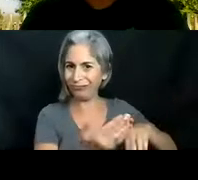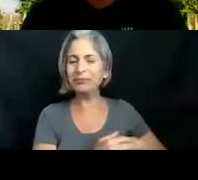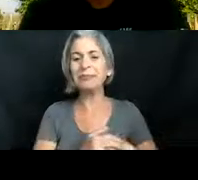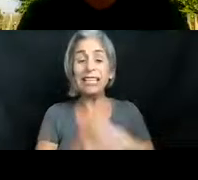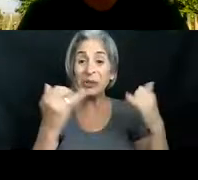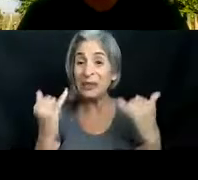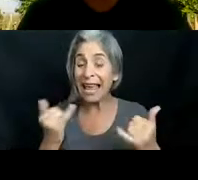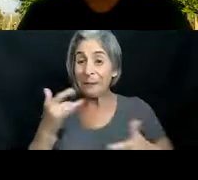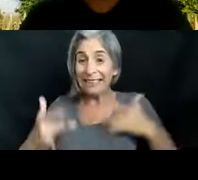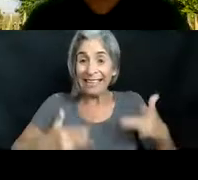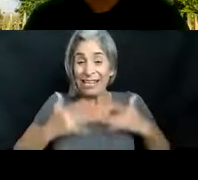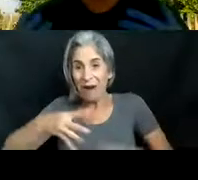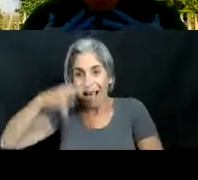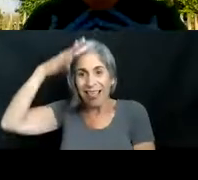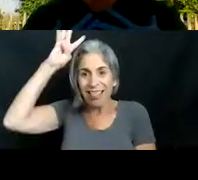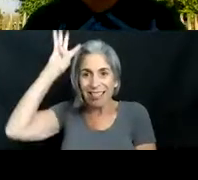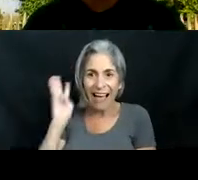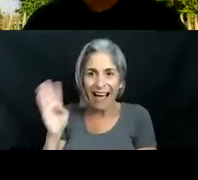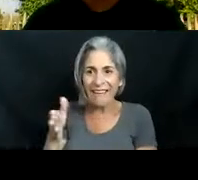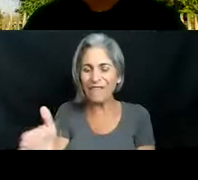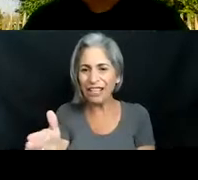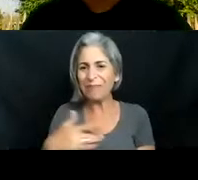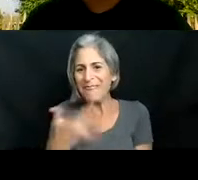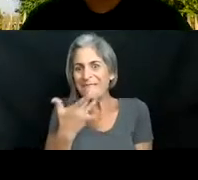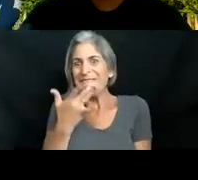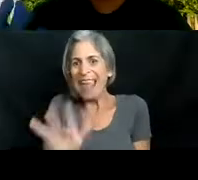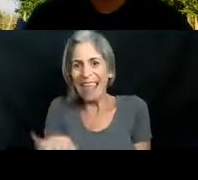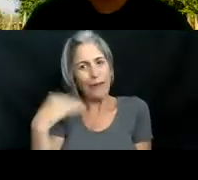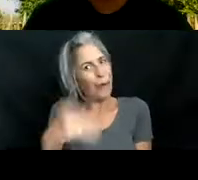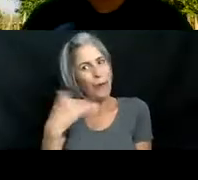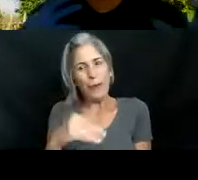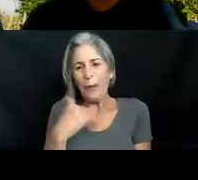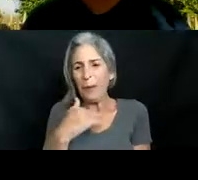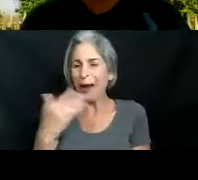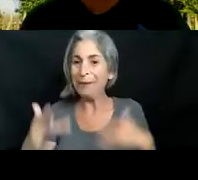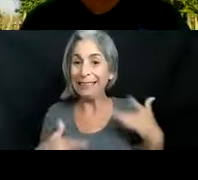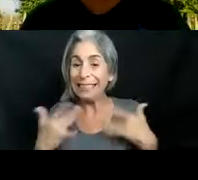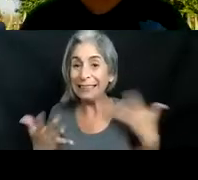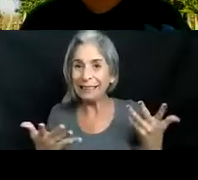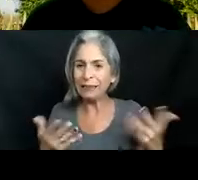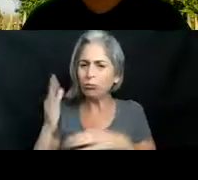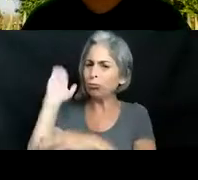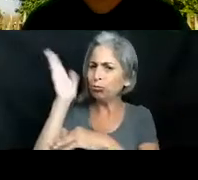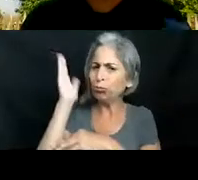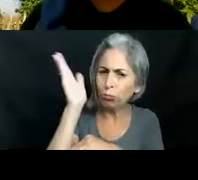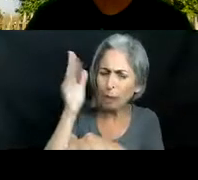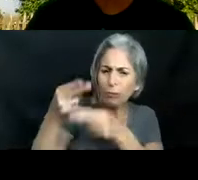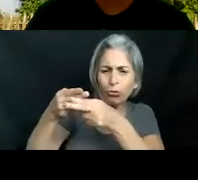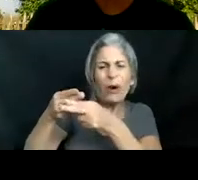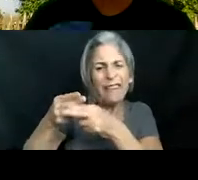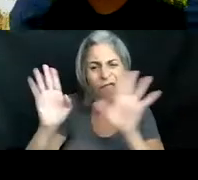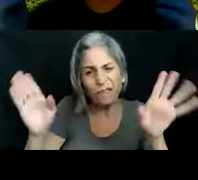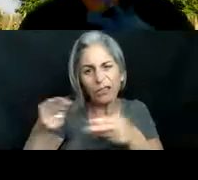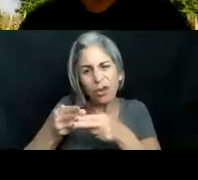to be doing our lionfish program with you it's one of my personal favorites um i will start with a brief lecture so we can all learn about the